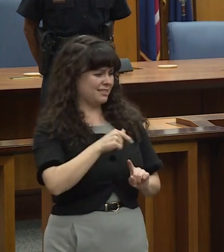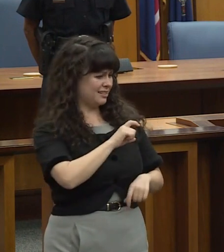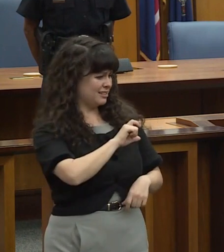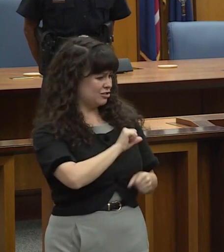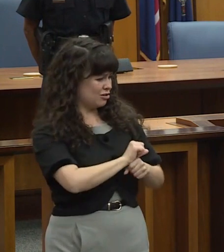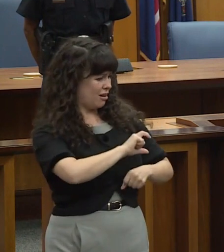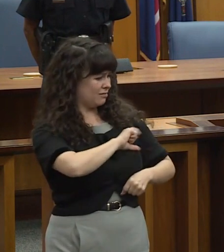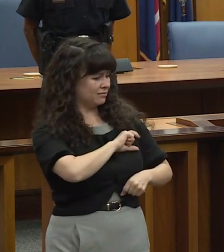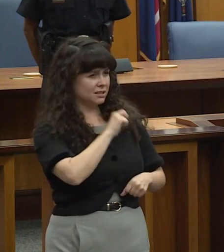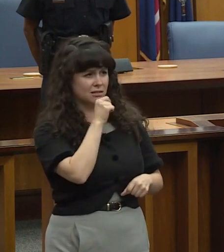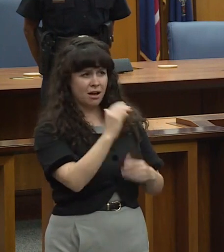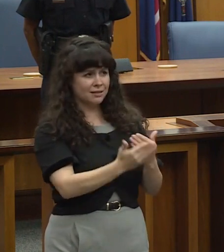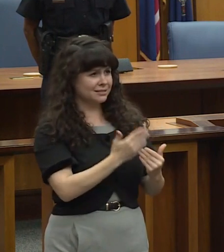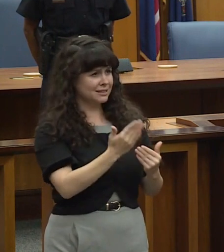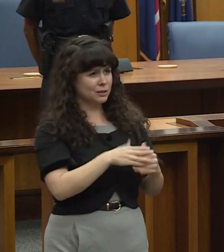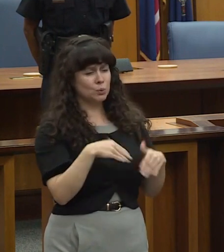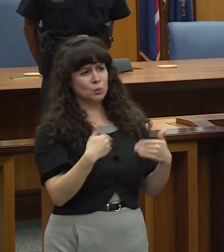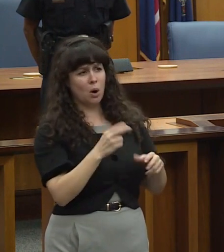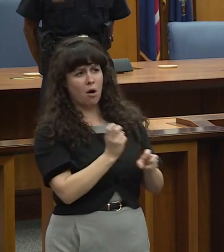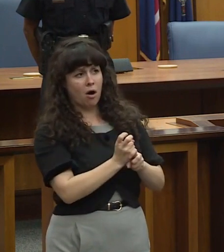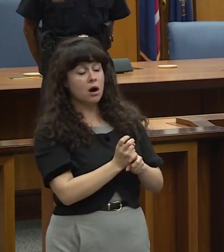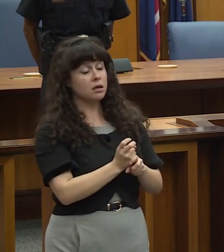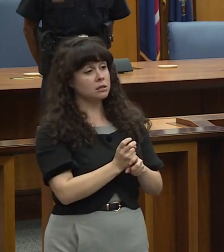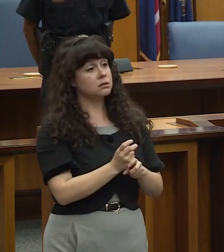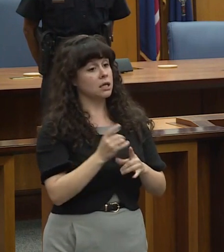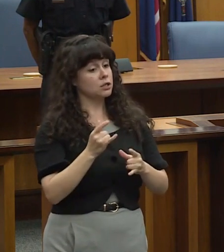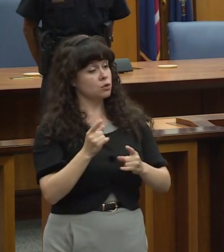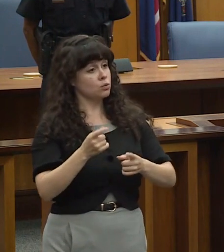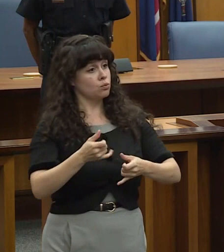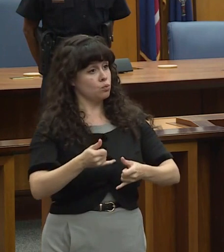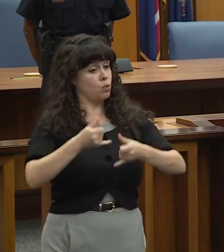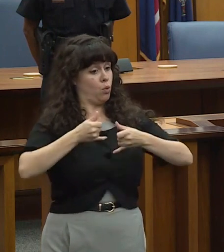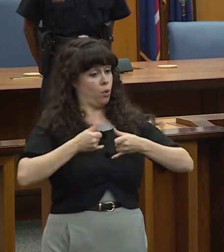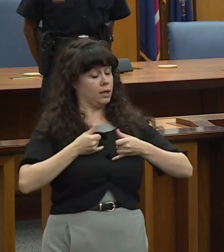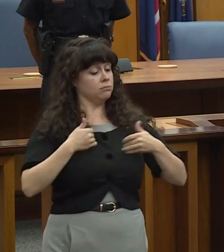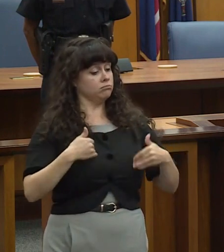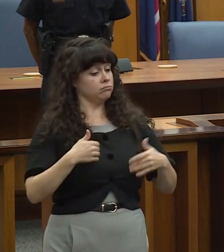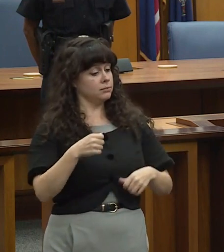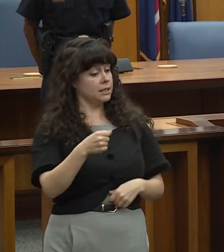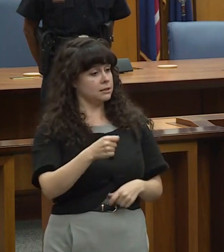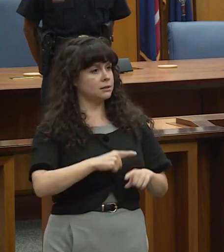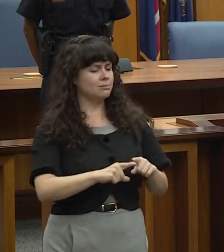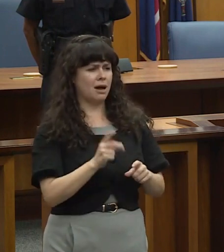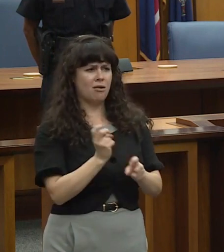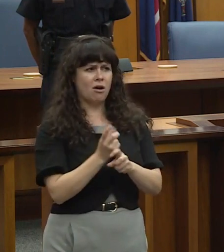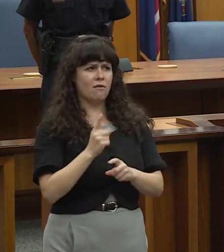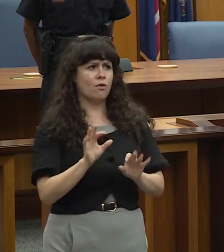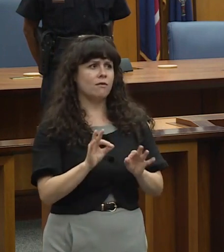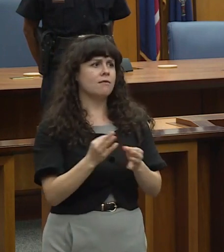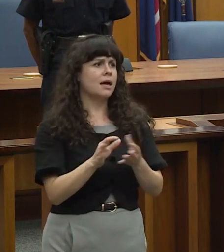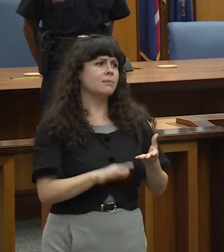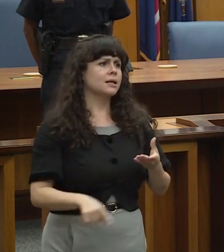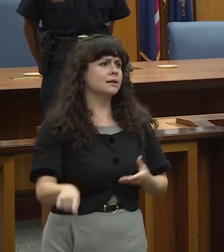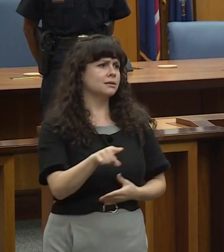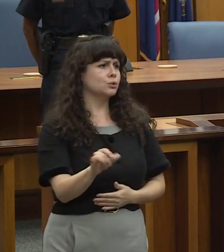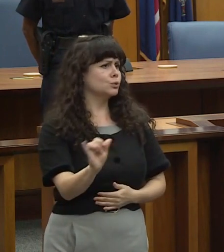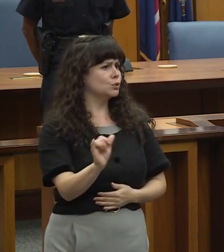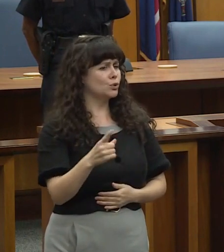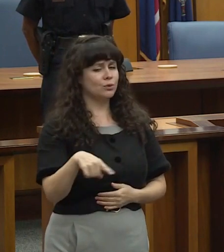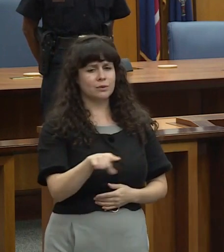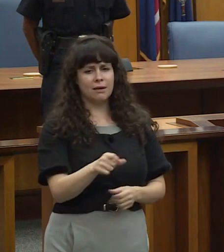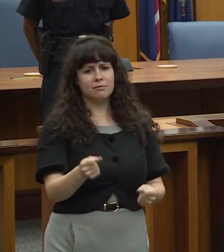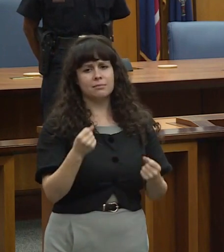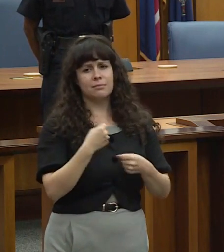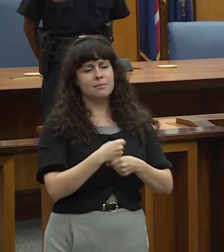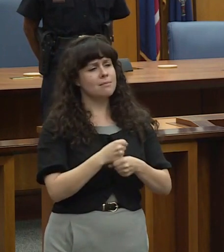on people it's also very rewarding but it's also hard on families as well and the sacrifices that they've made over the